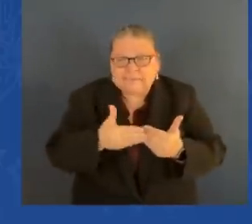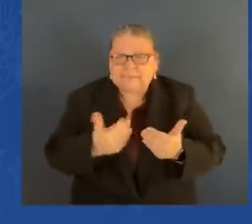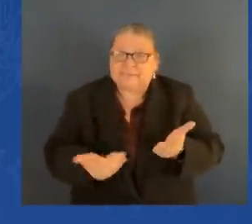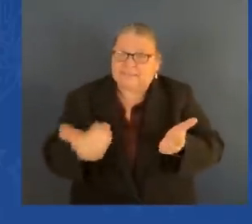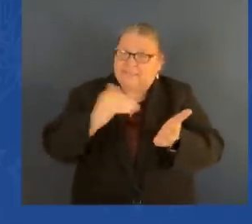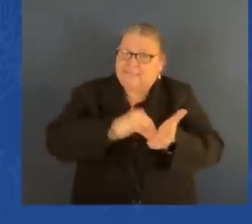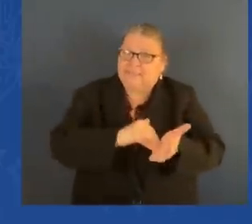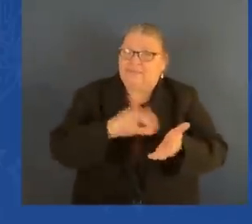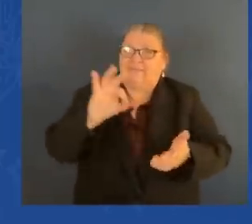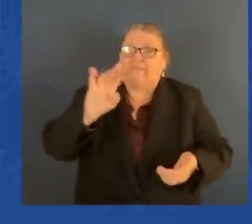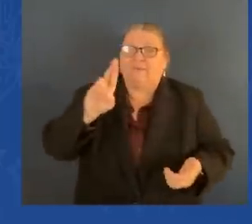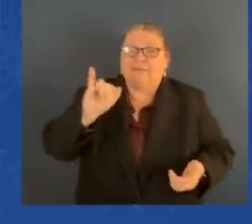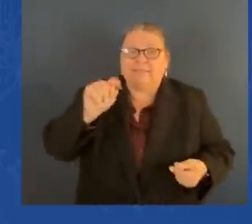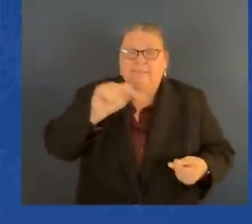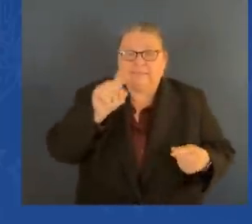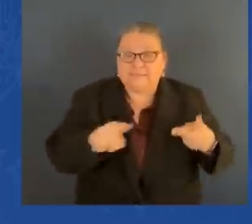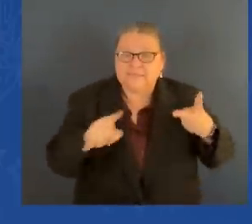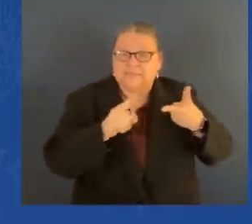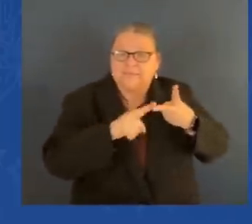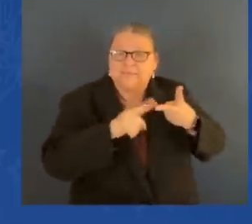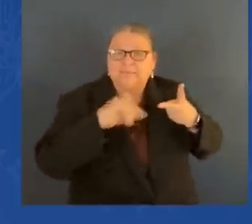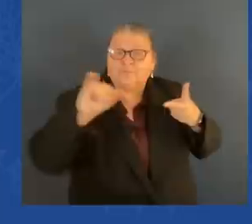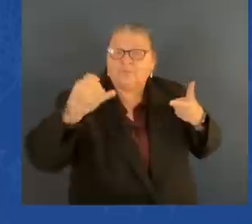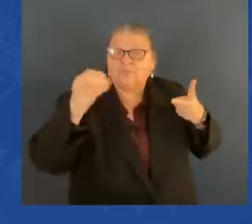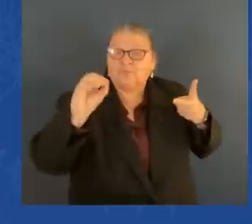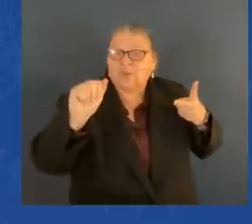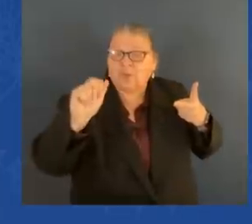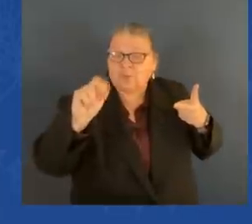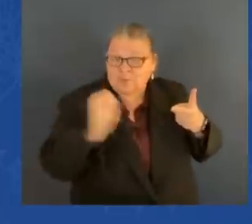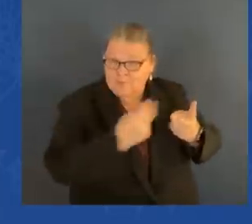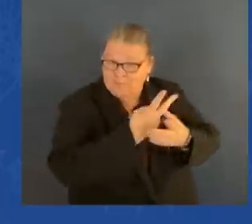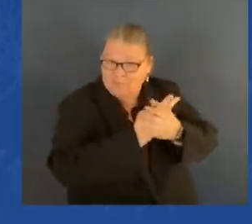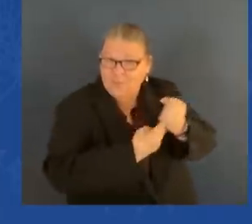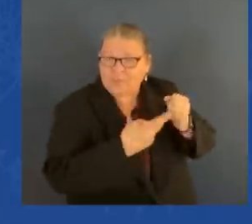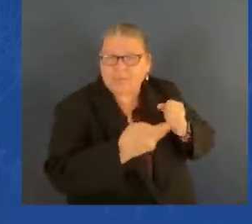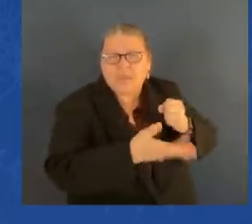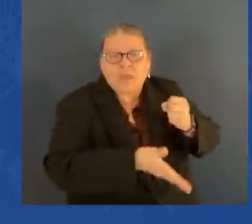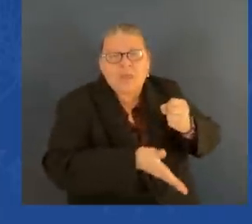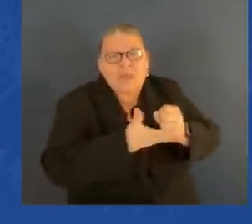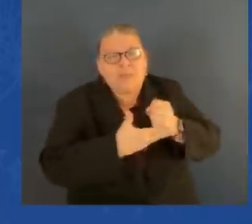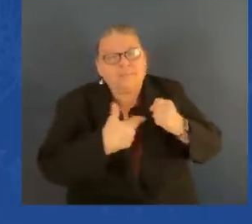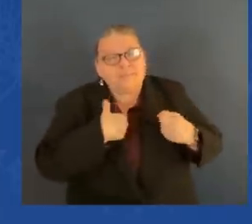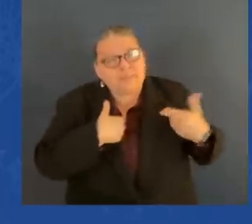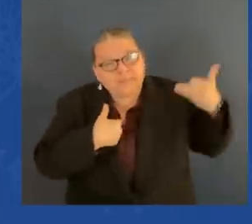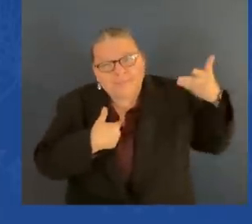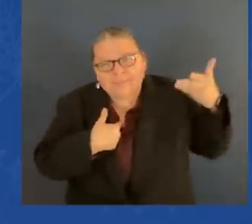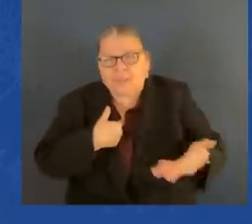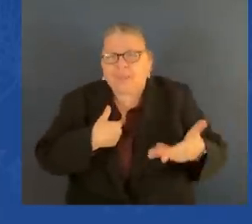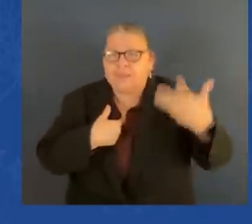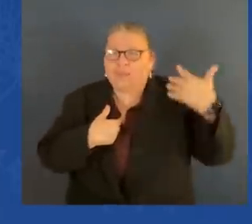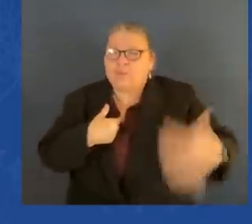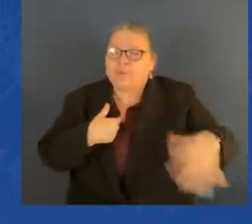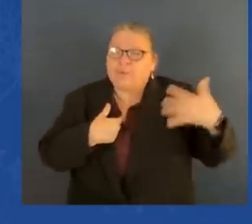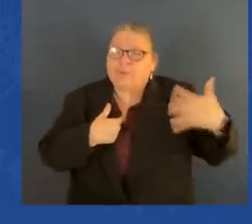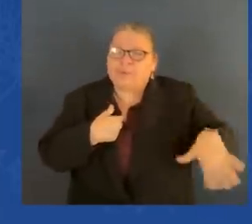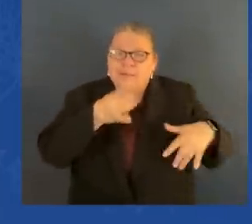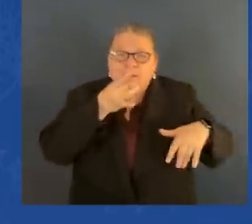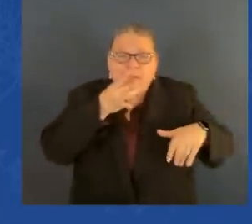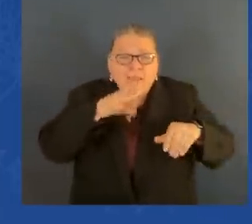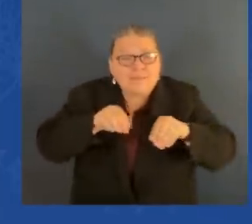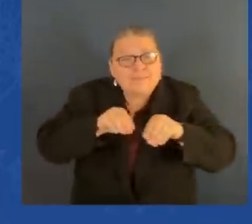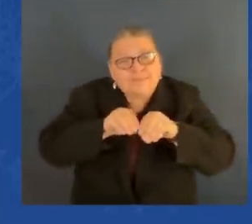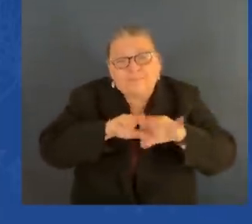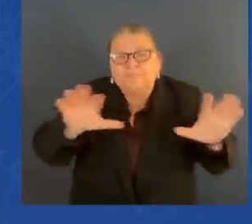spreading the light. Joan was one of the first people to reach out to Jill. And it meant the world to us.